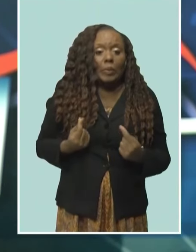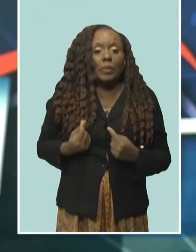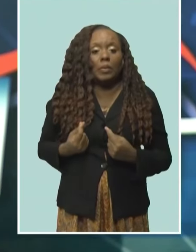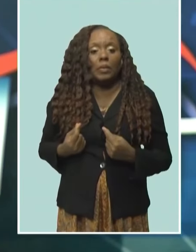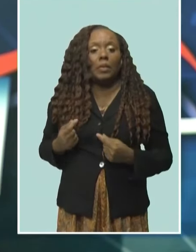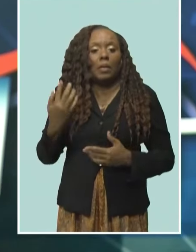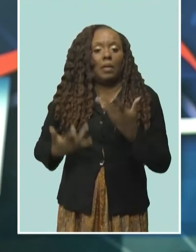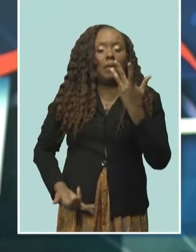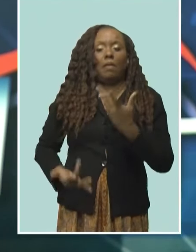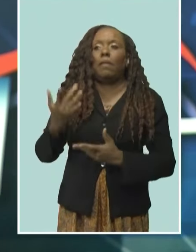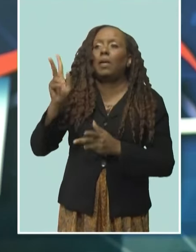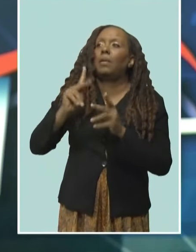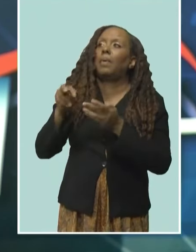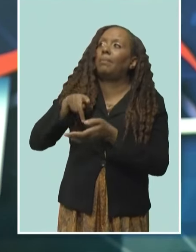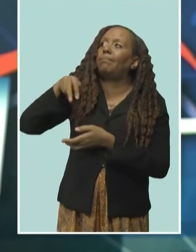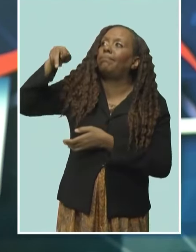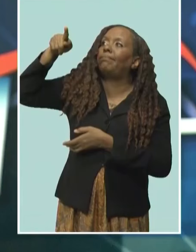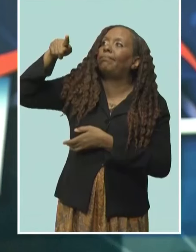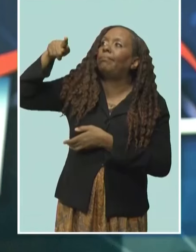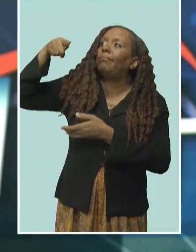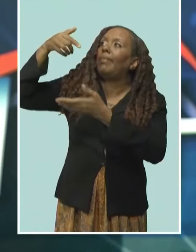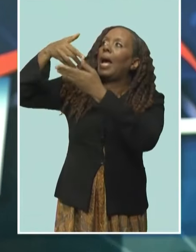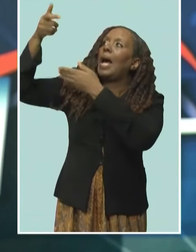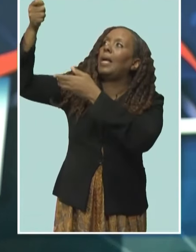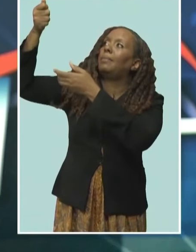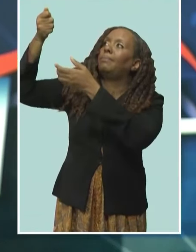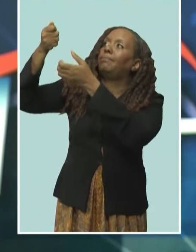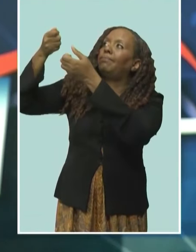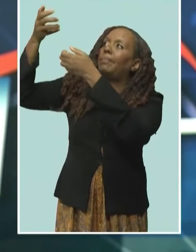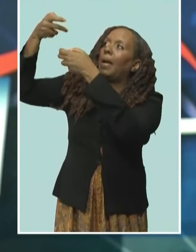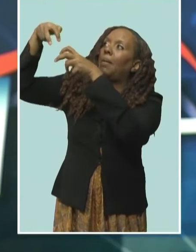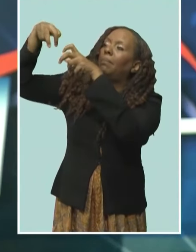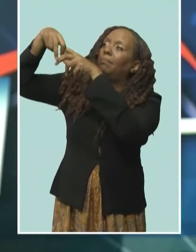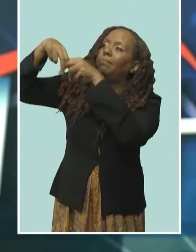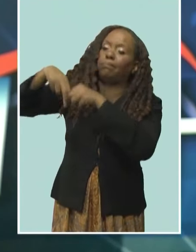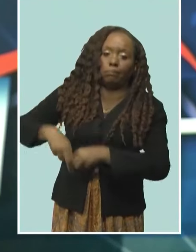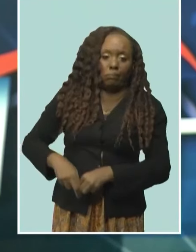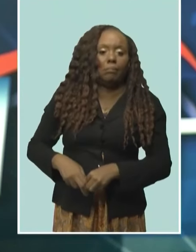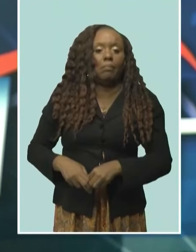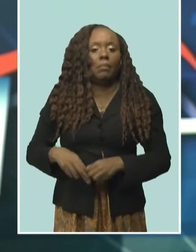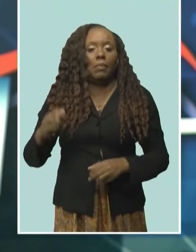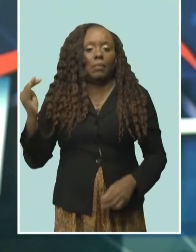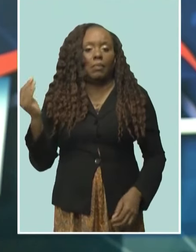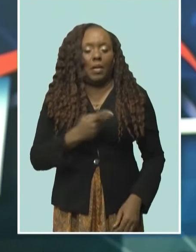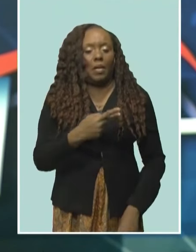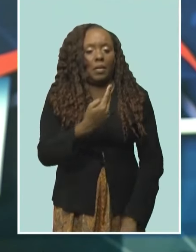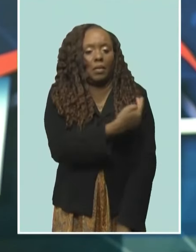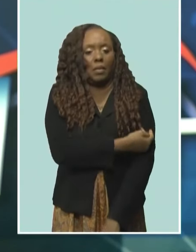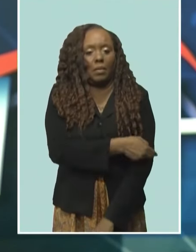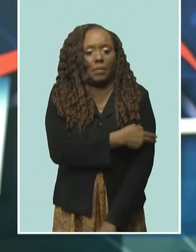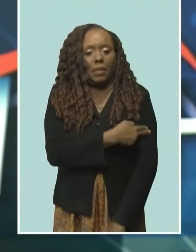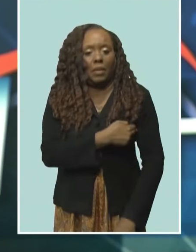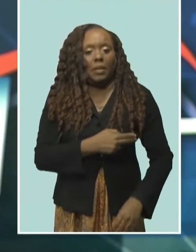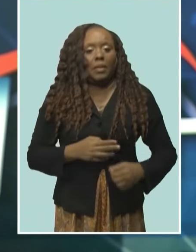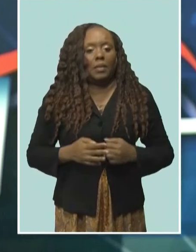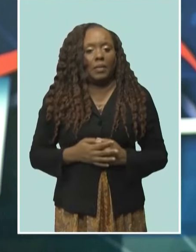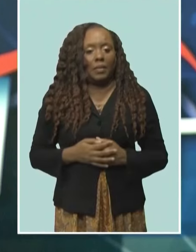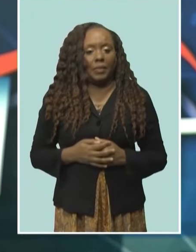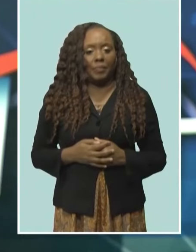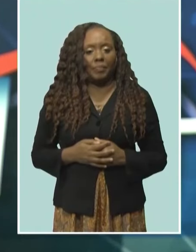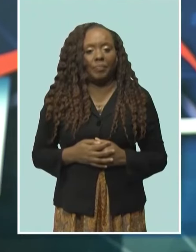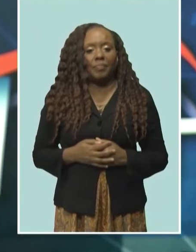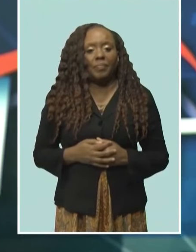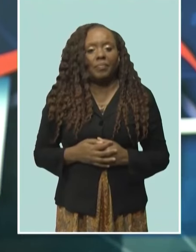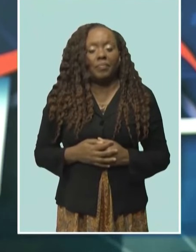assisted from the roof by officers from the Barbados Fire Service without incident and was returned to the QEH by police.